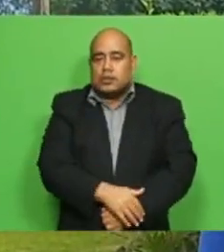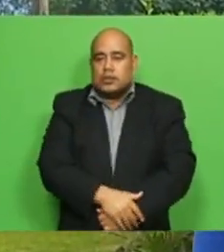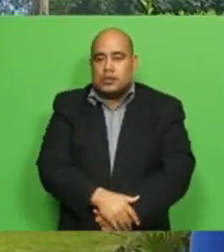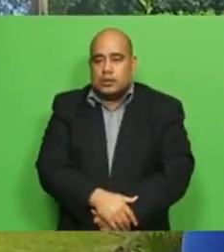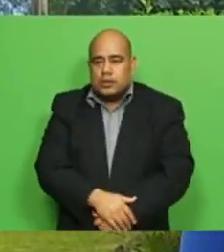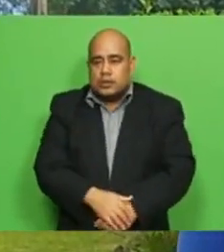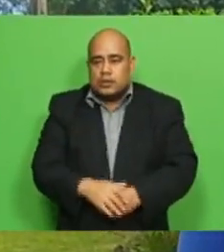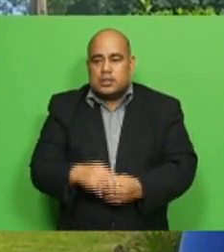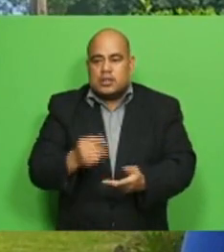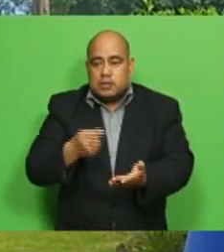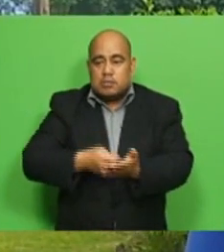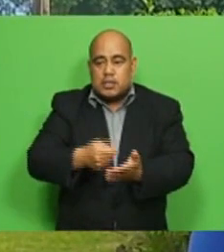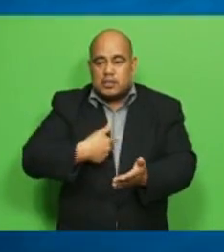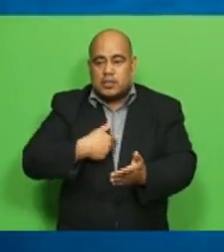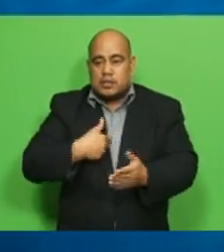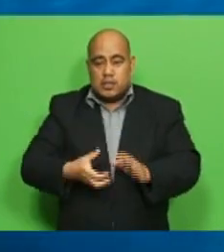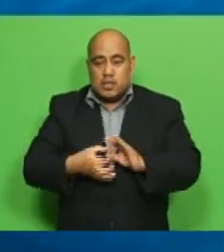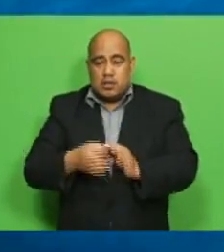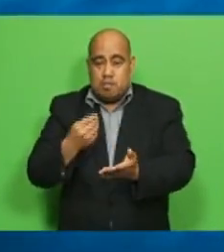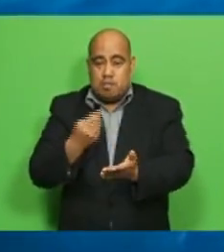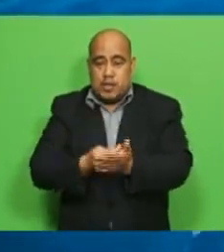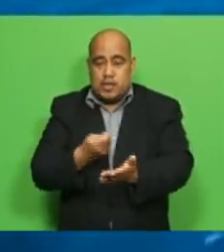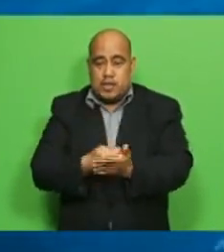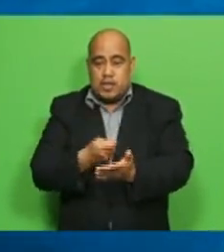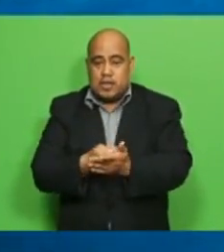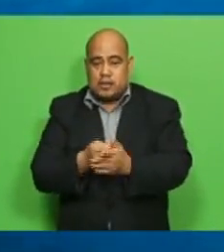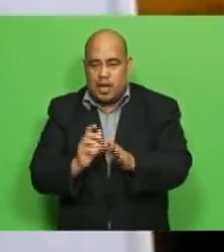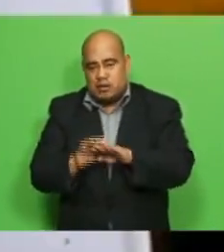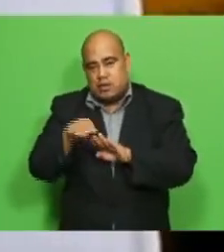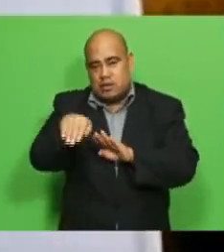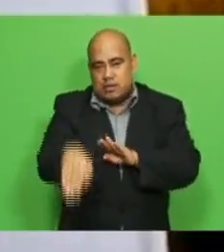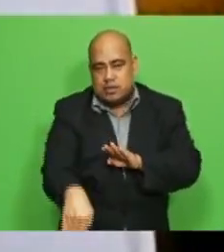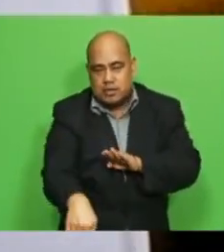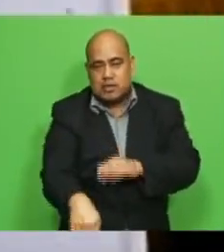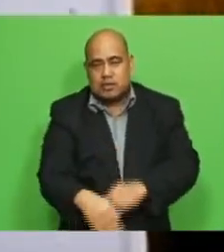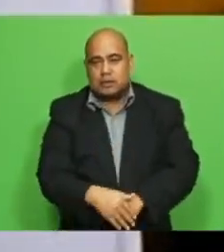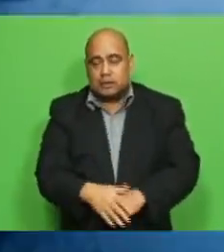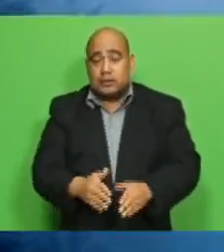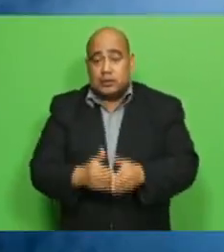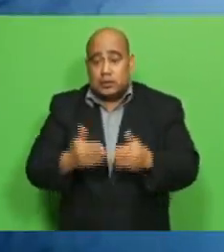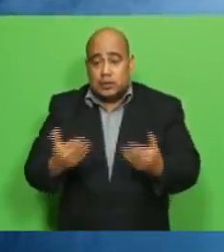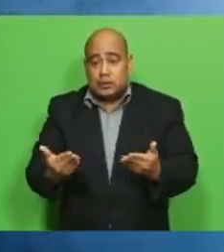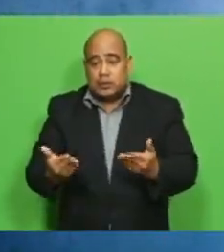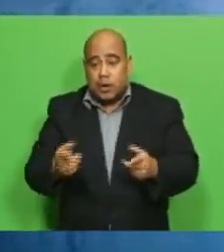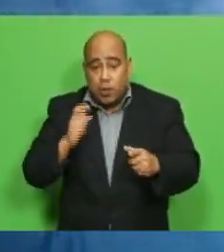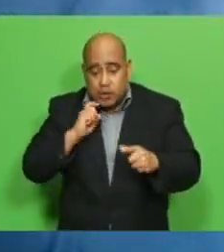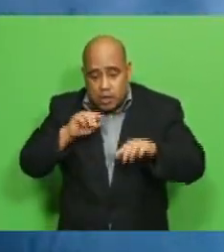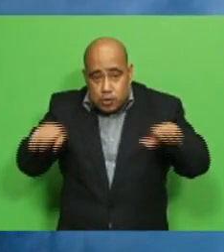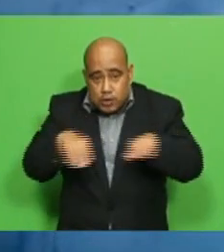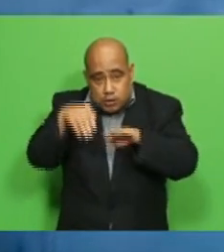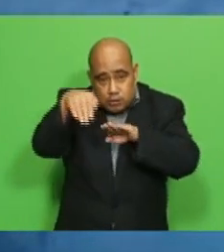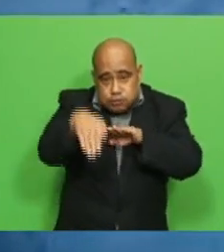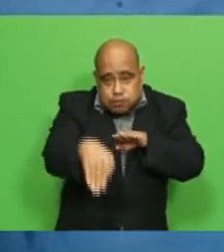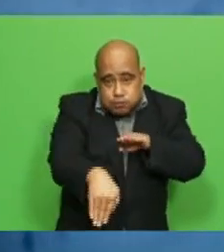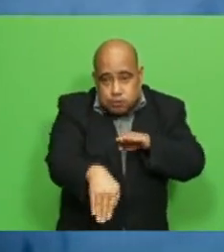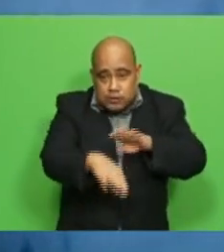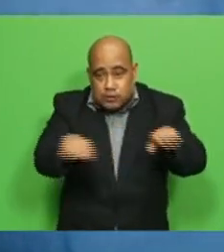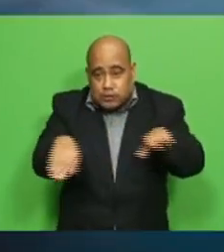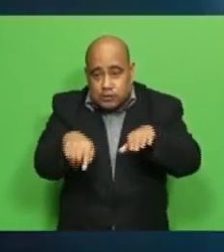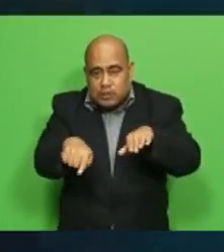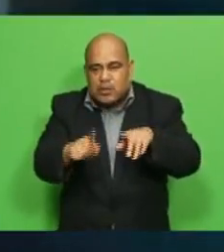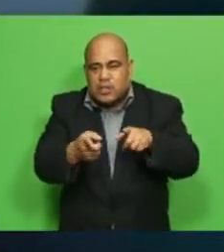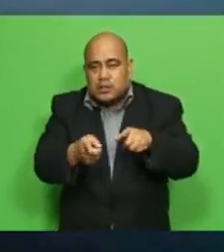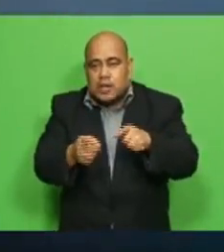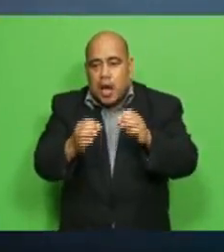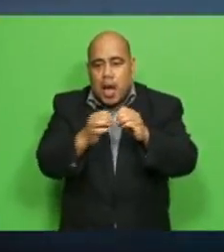tuition Lam on who is now a dive instructor for the bengal island lagoon resort says his hard